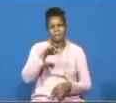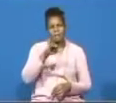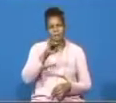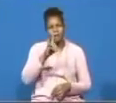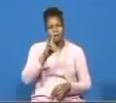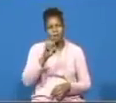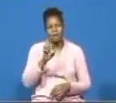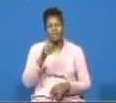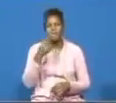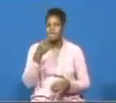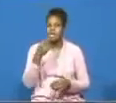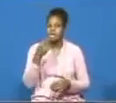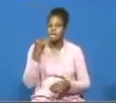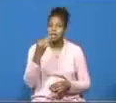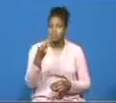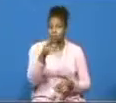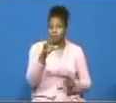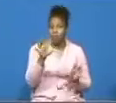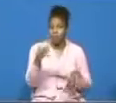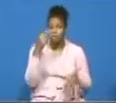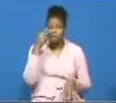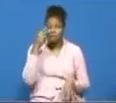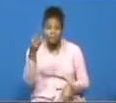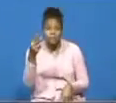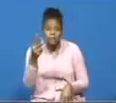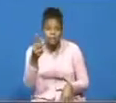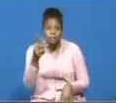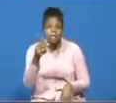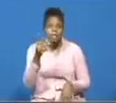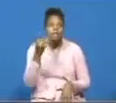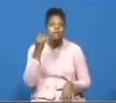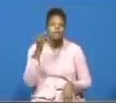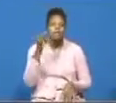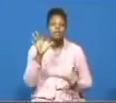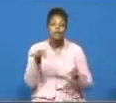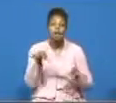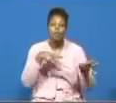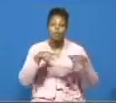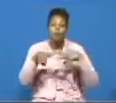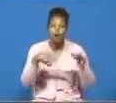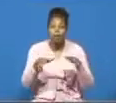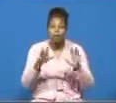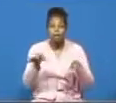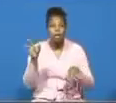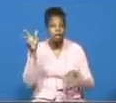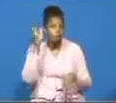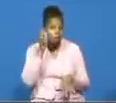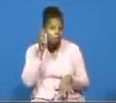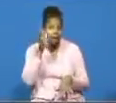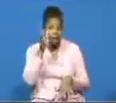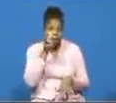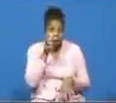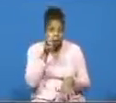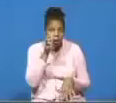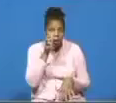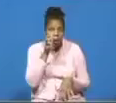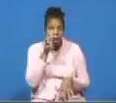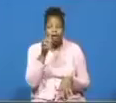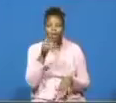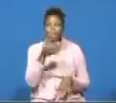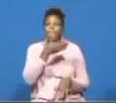you can walk and if you can hear and if you can talk then you better be grateful